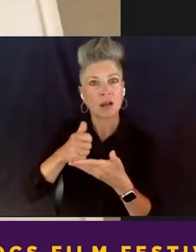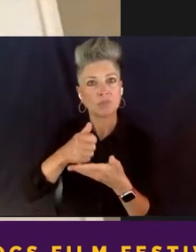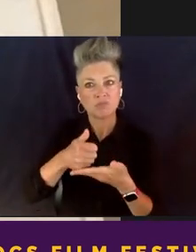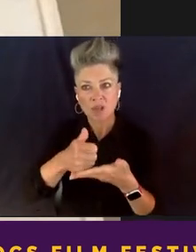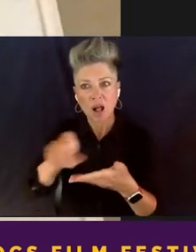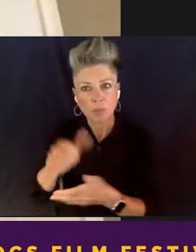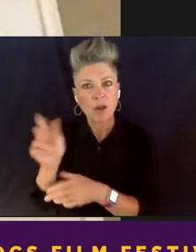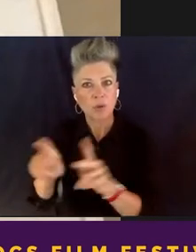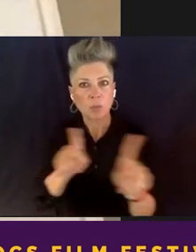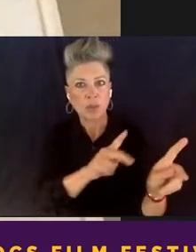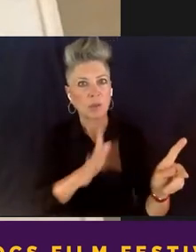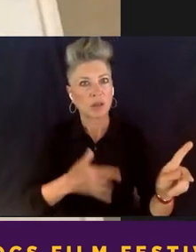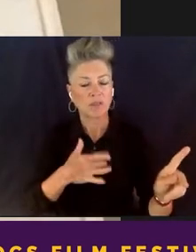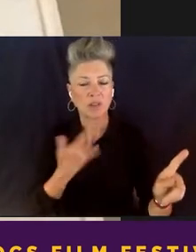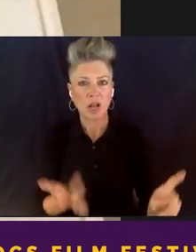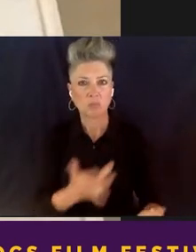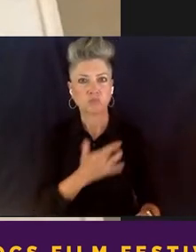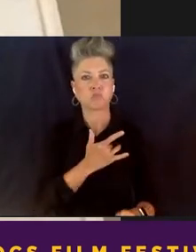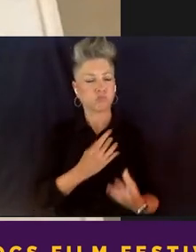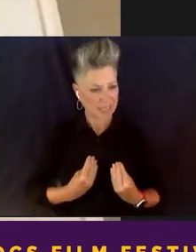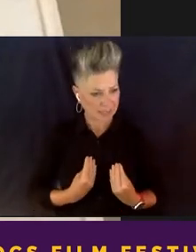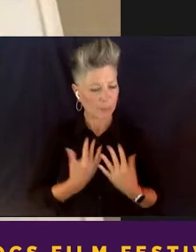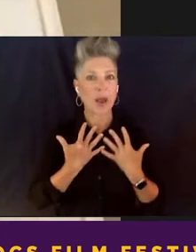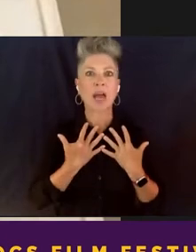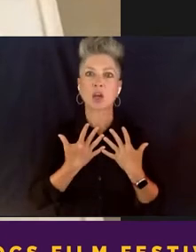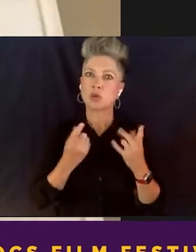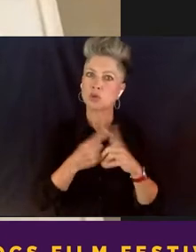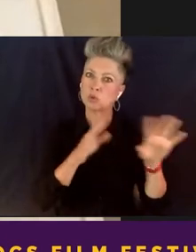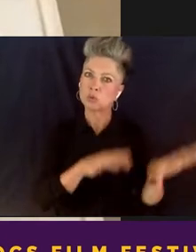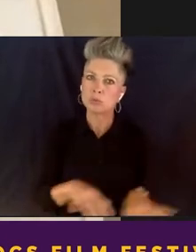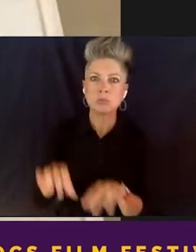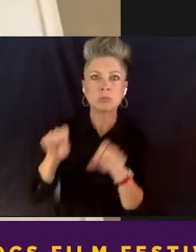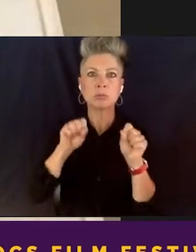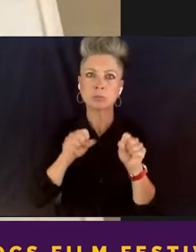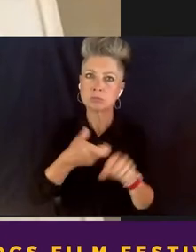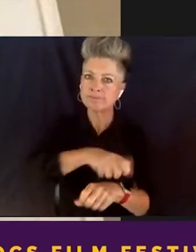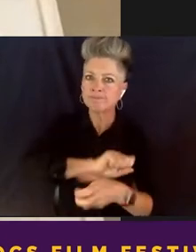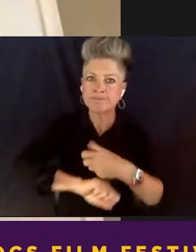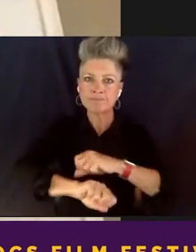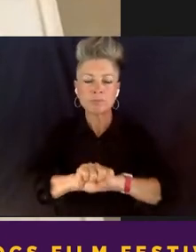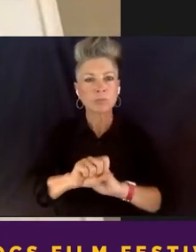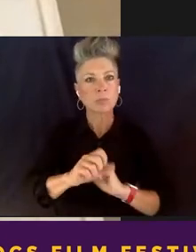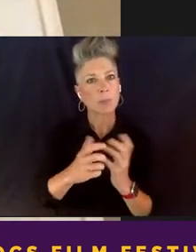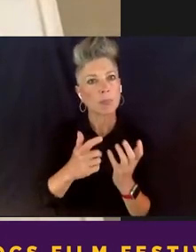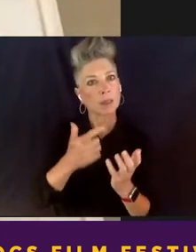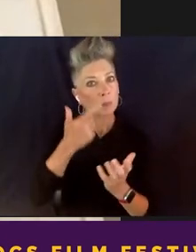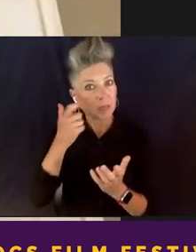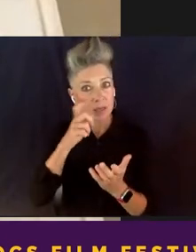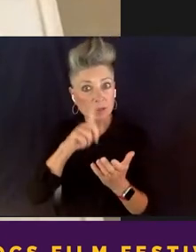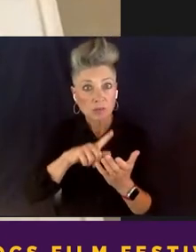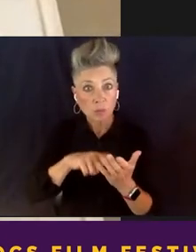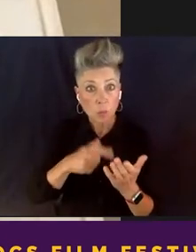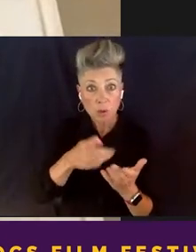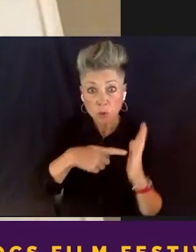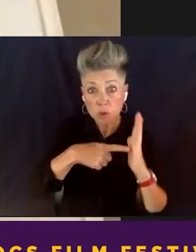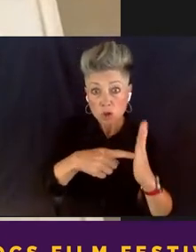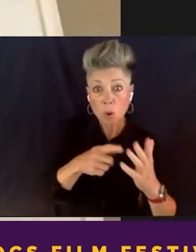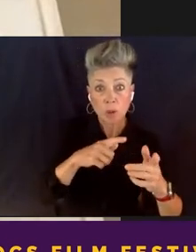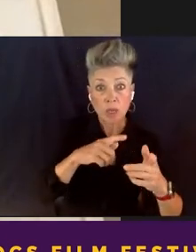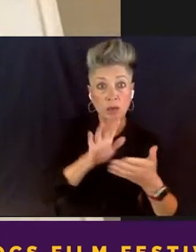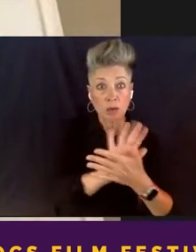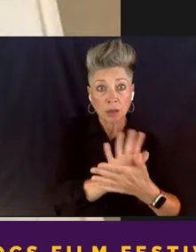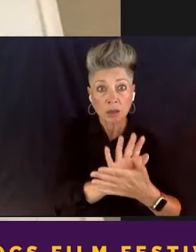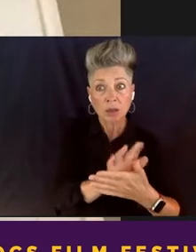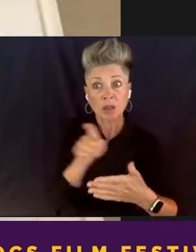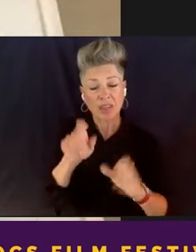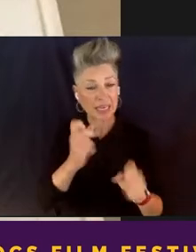the nation to, to, because of what is broadcasted, that they can see that we are trying and that they're not